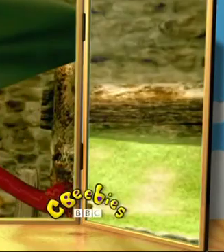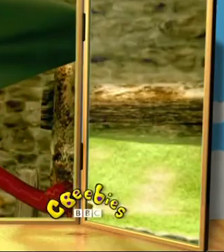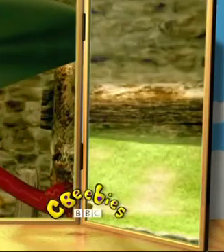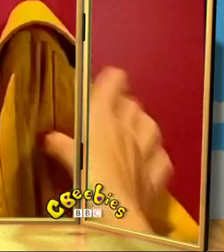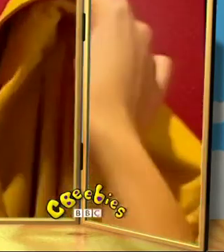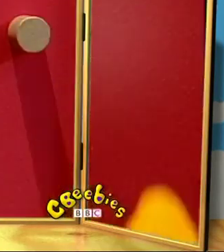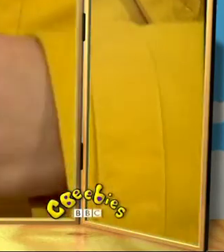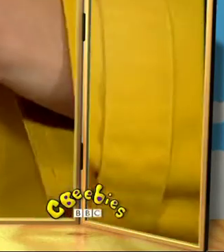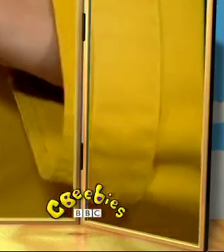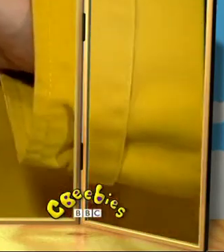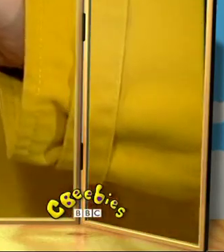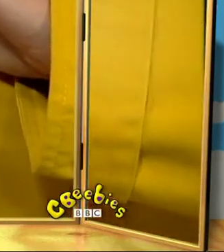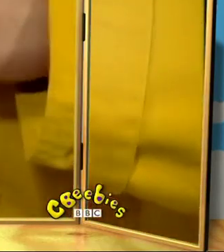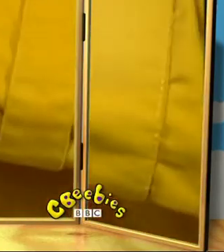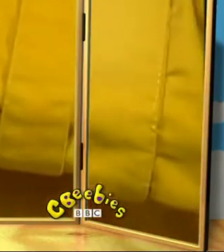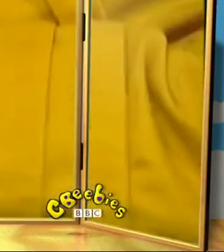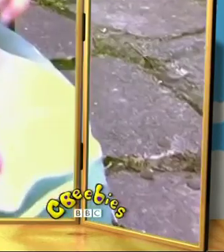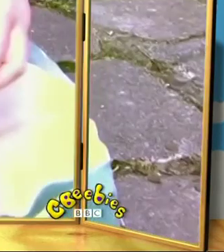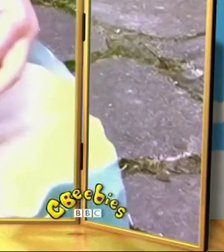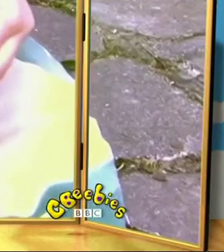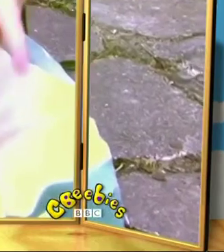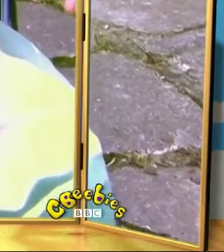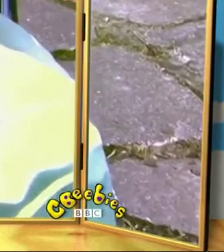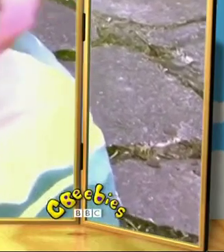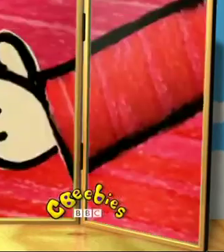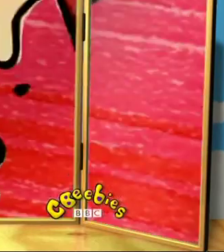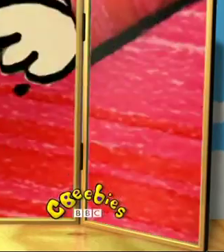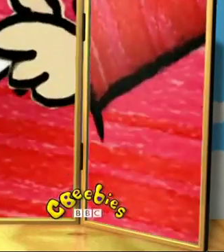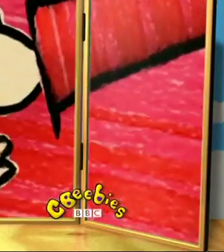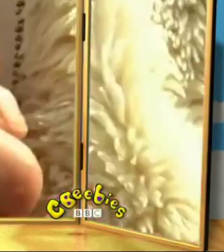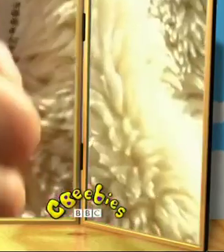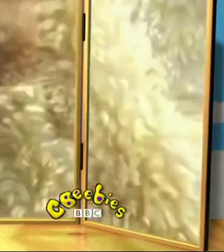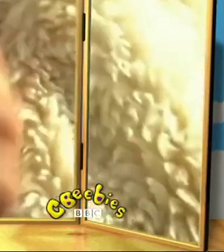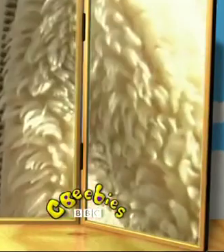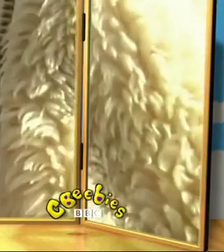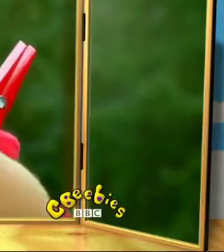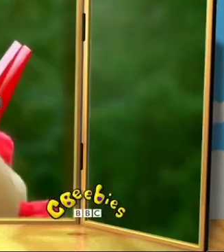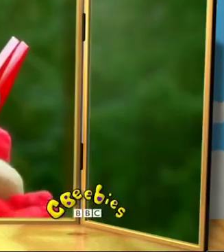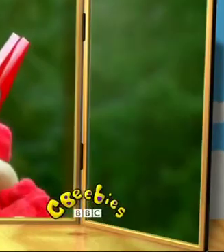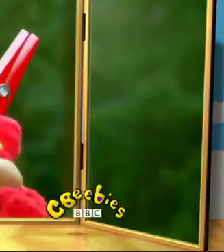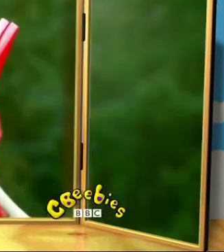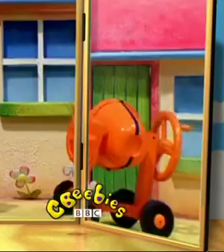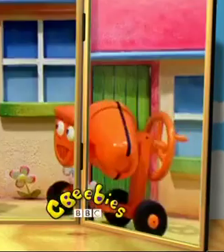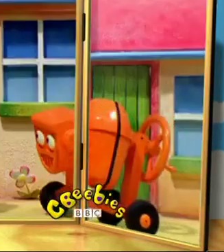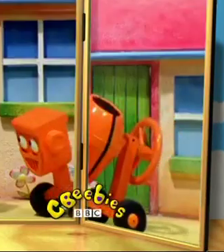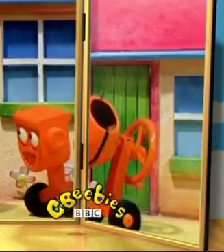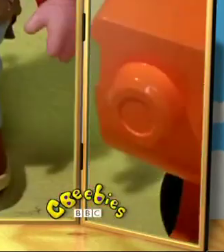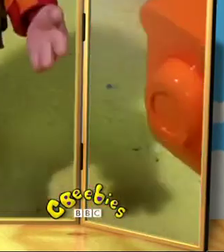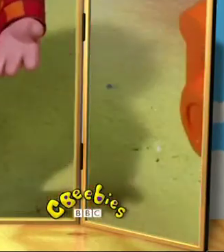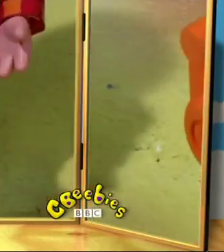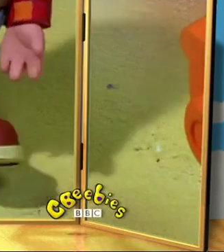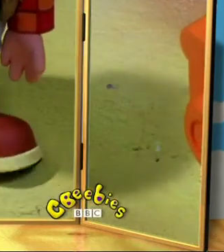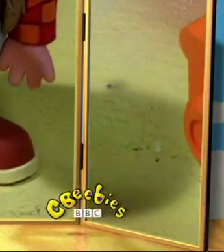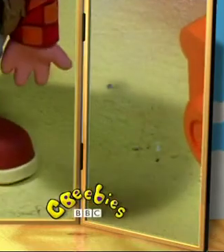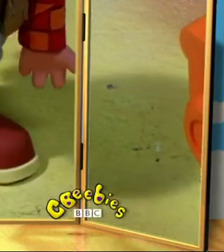With a button just here and a lace up there Here a rip, there a clip Everywhere a zip zip Getting dressed is so much